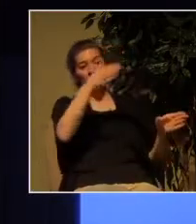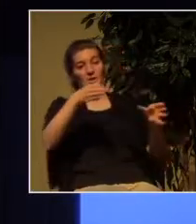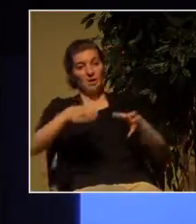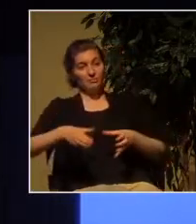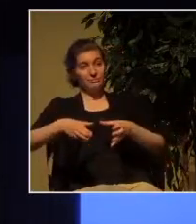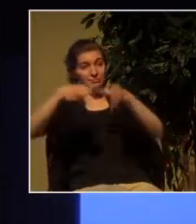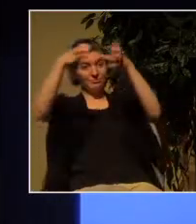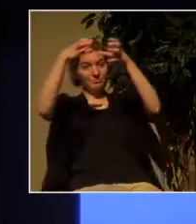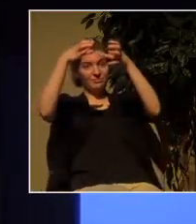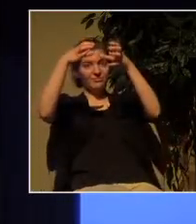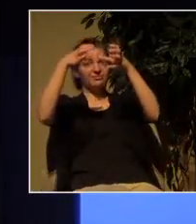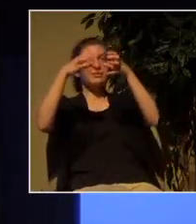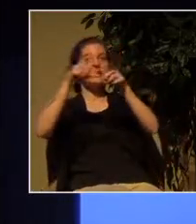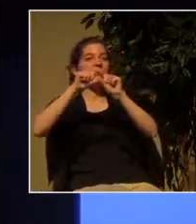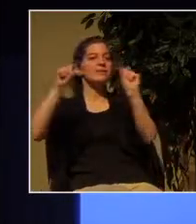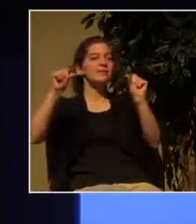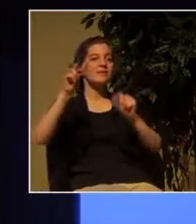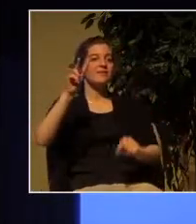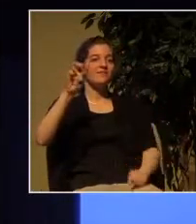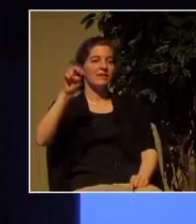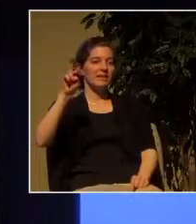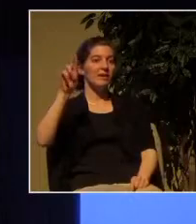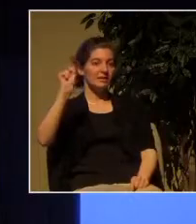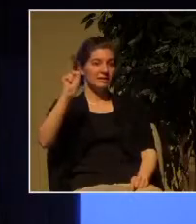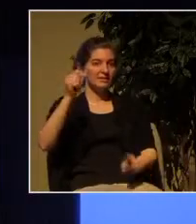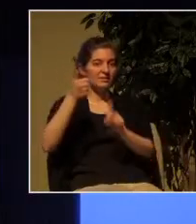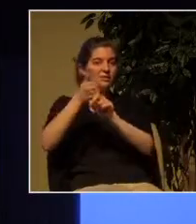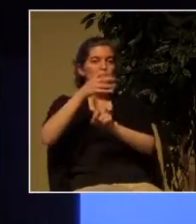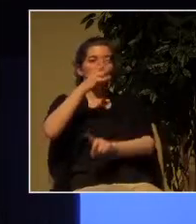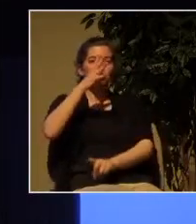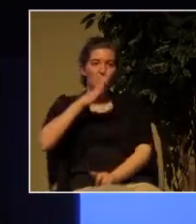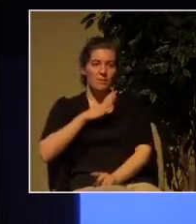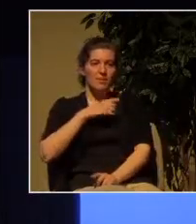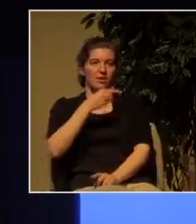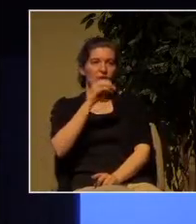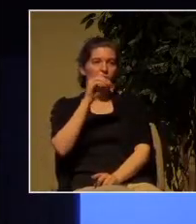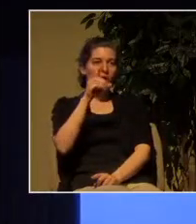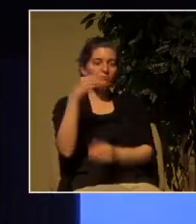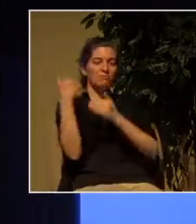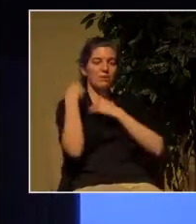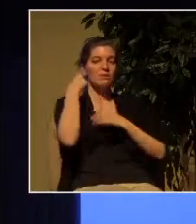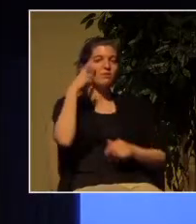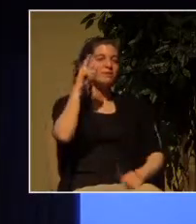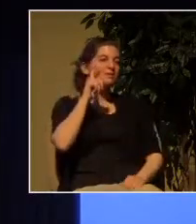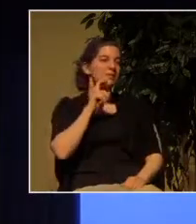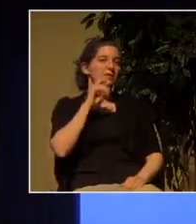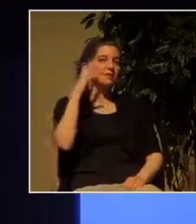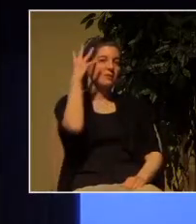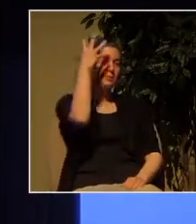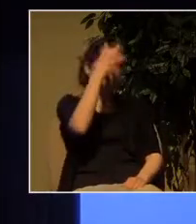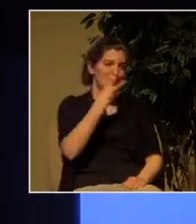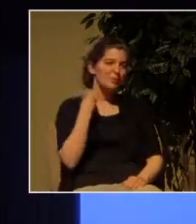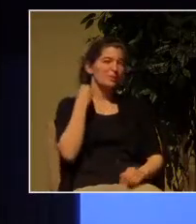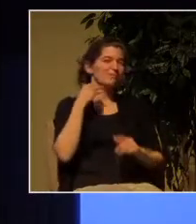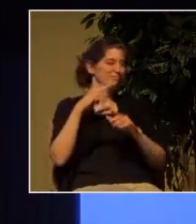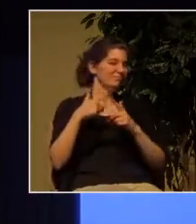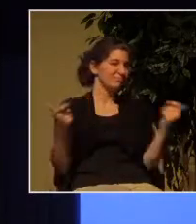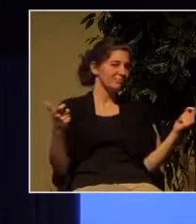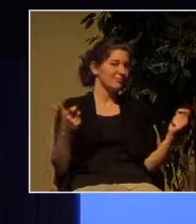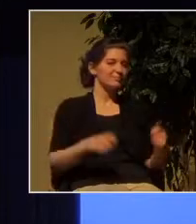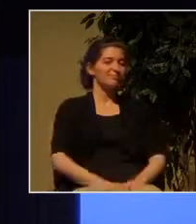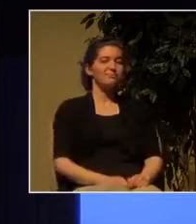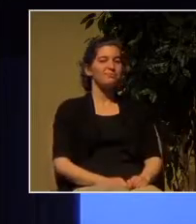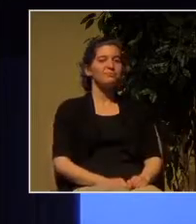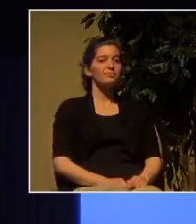the goddess of sex beauty and all of that kind of thing